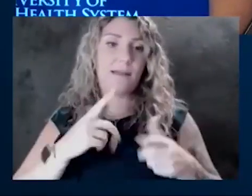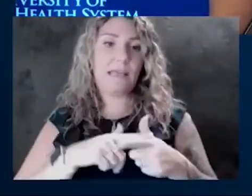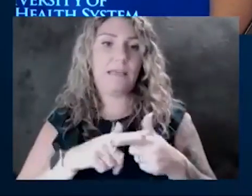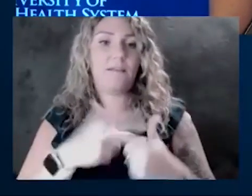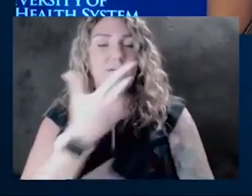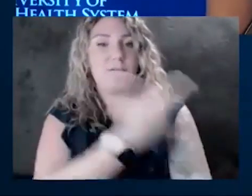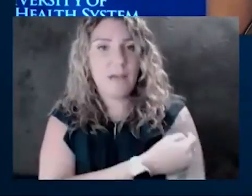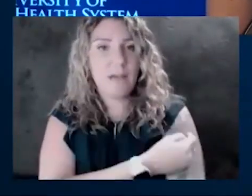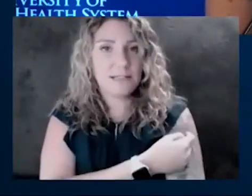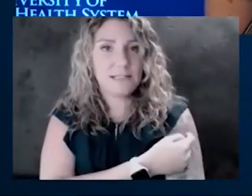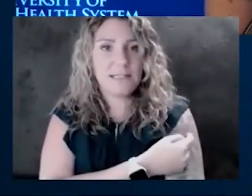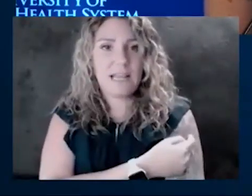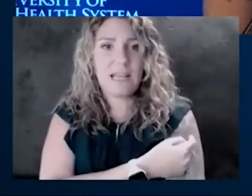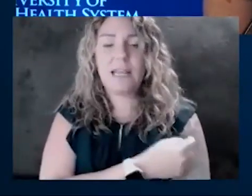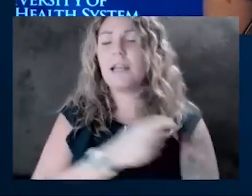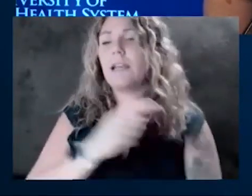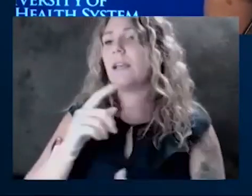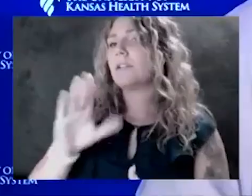Is it different?